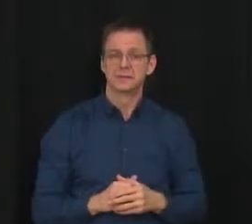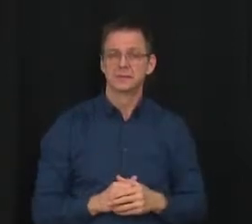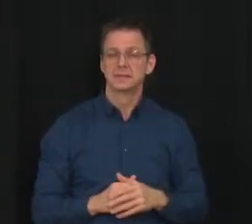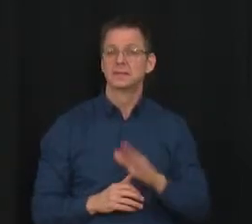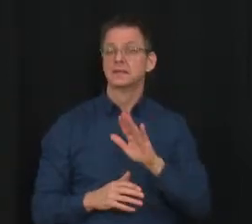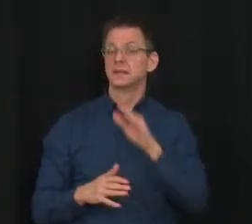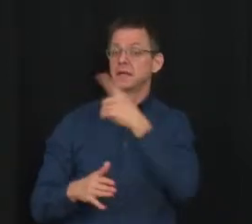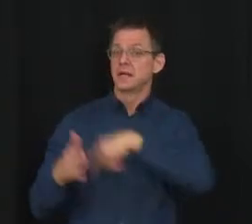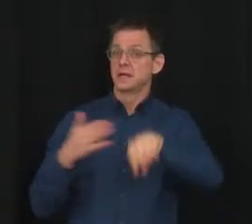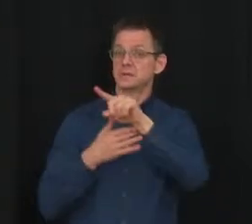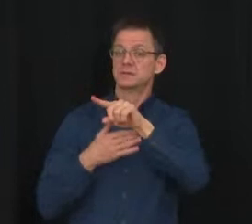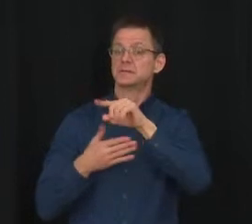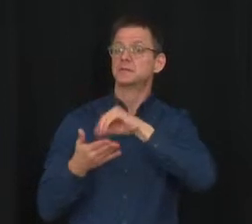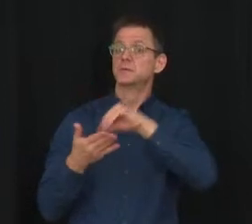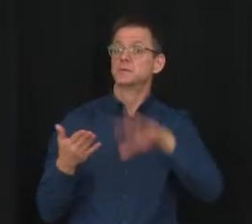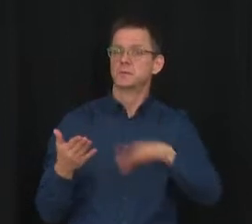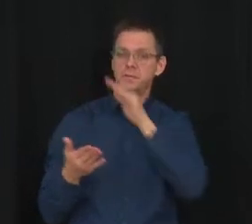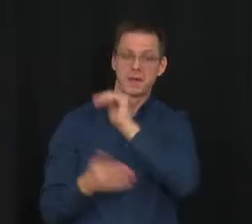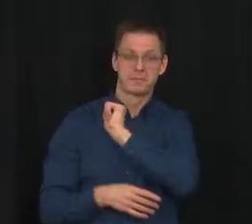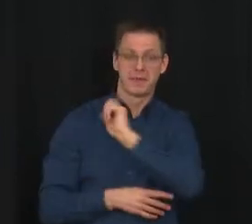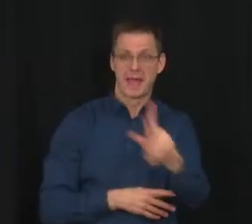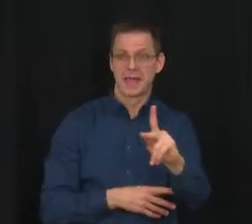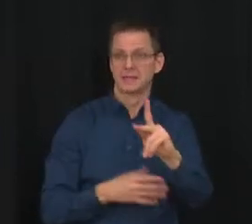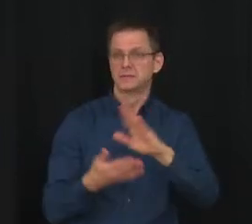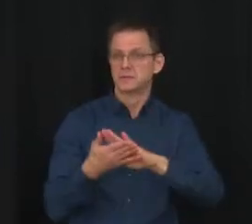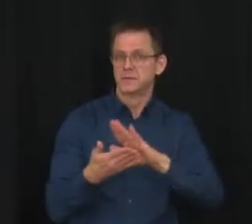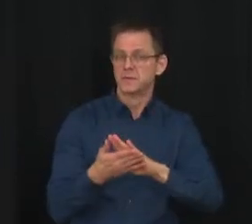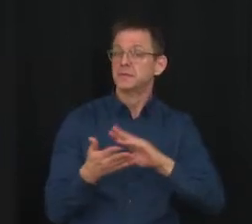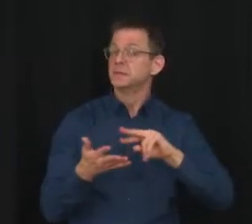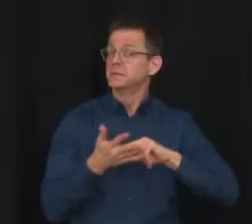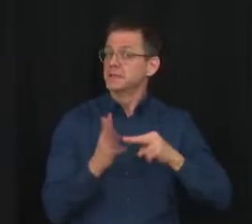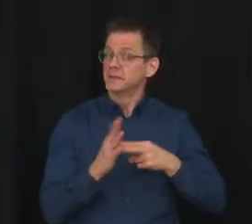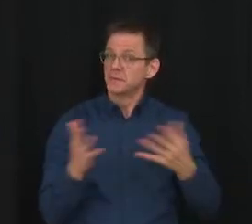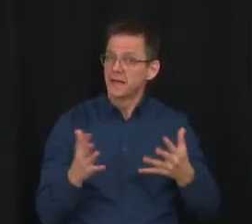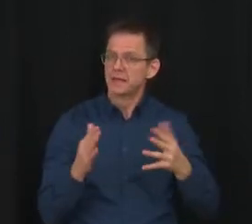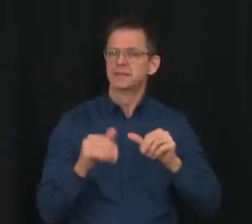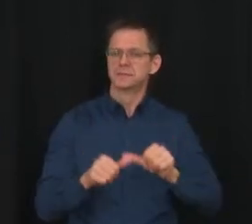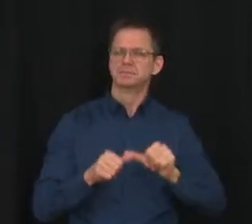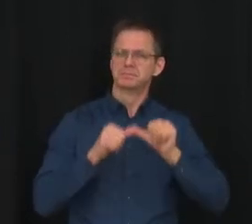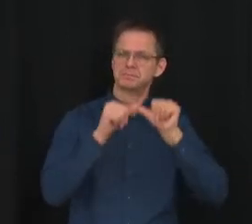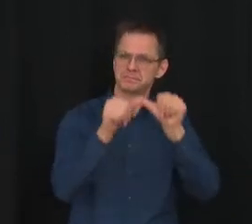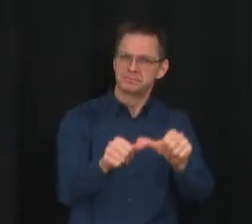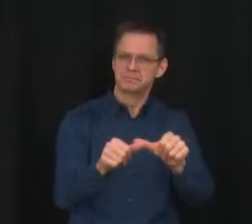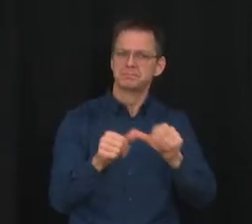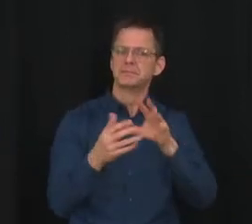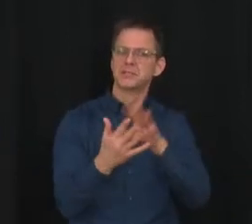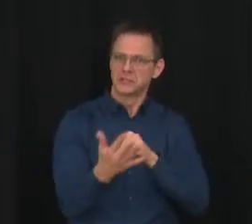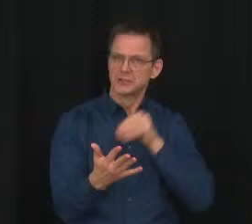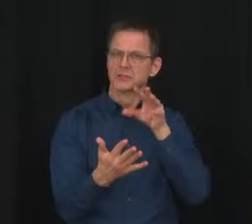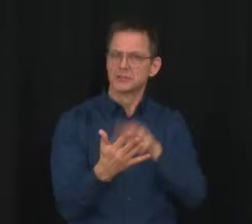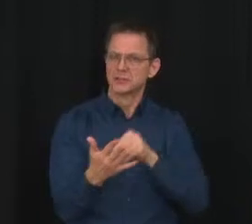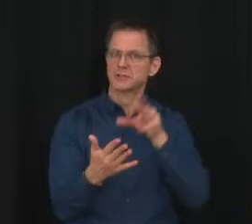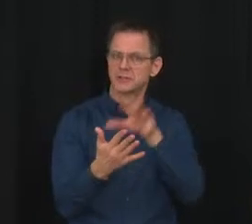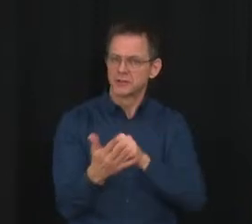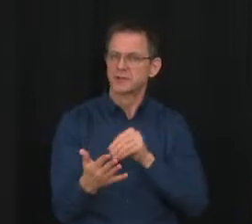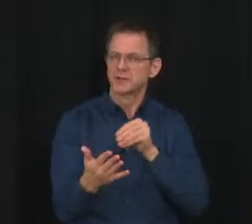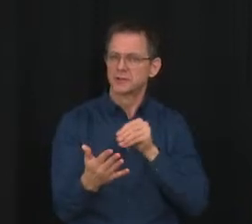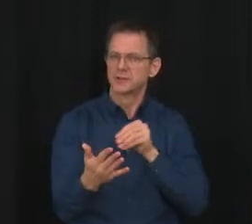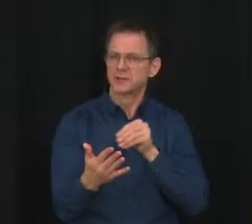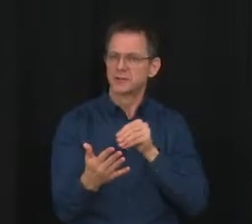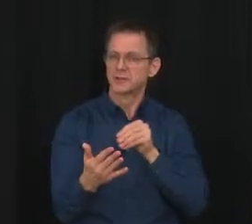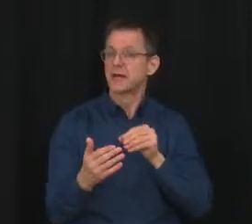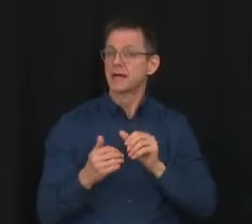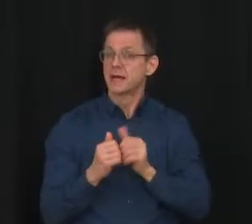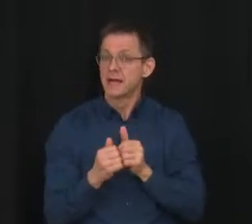get back on track. Students in grades 4-9 and their parents will now be able to access free